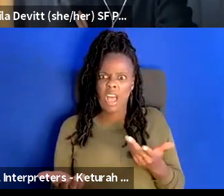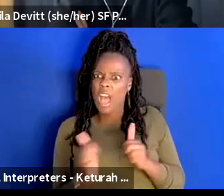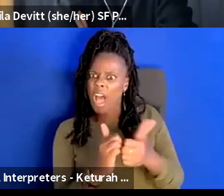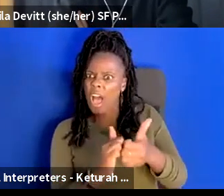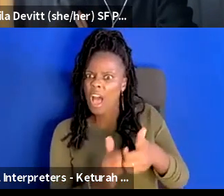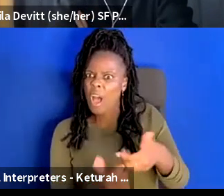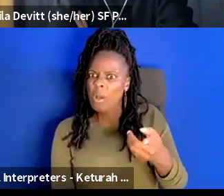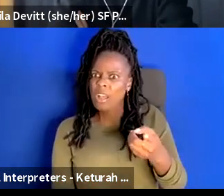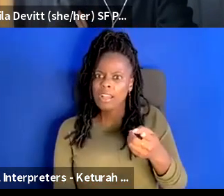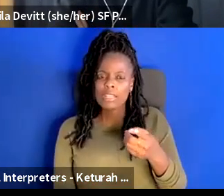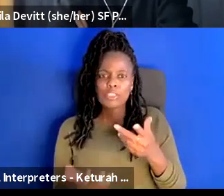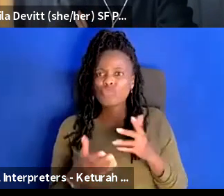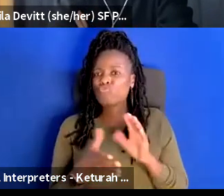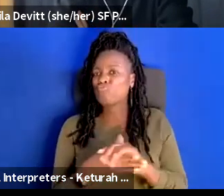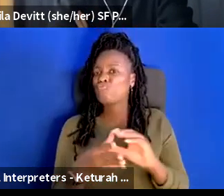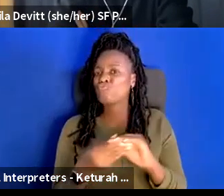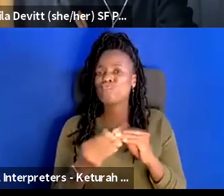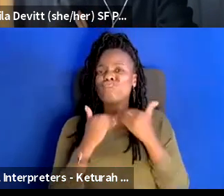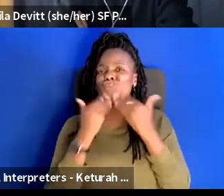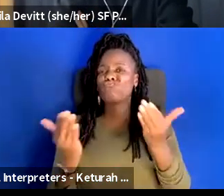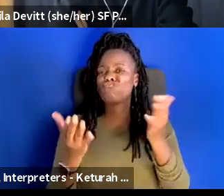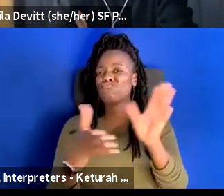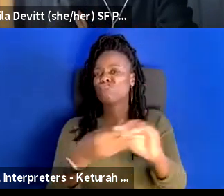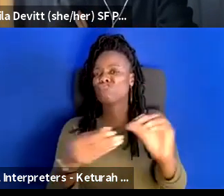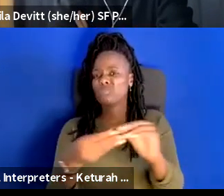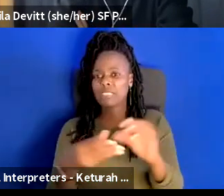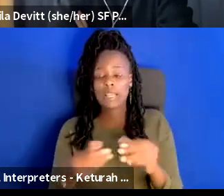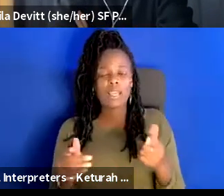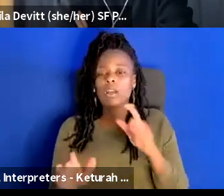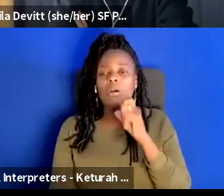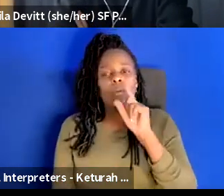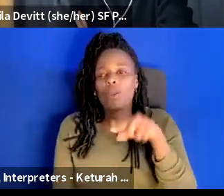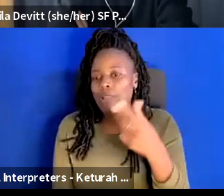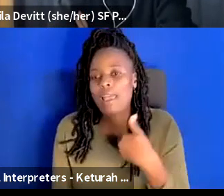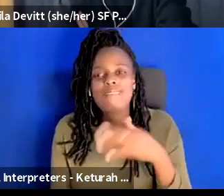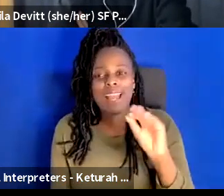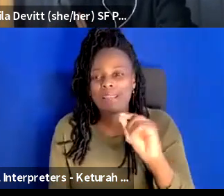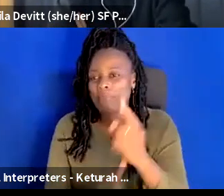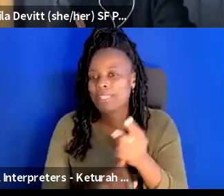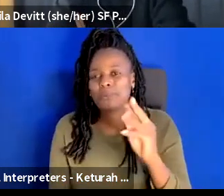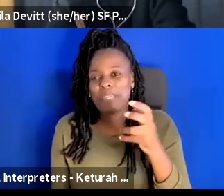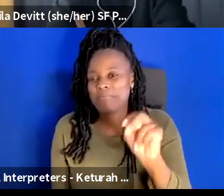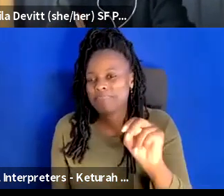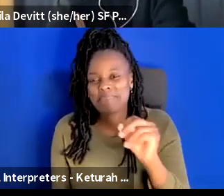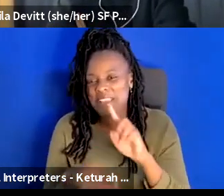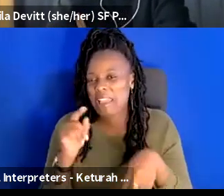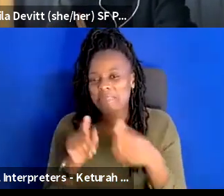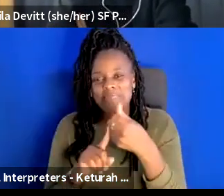whatever they just want to say and I'm yeah we only have we only have 90 minutes William I couldn't I couldn't go wrong